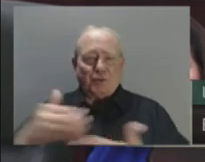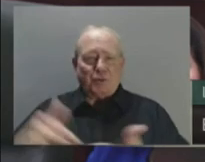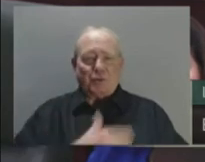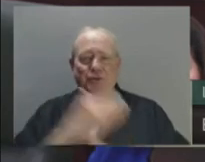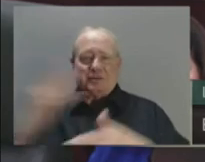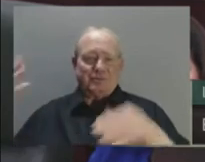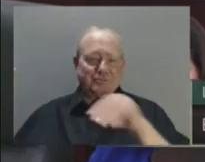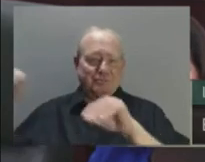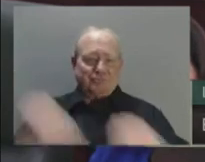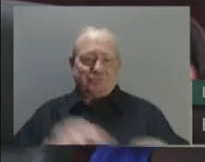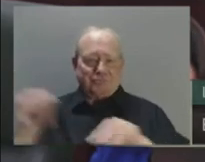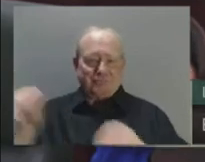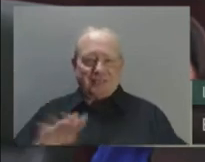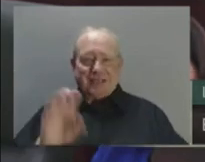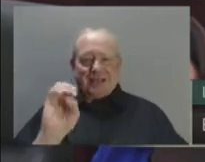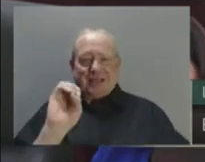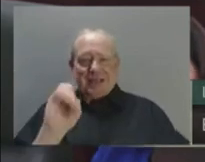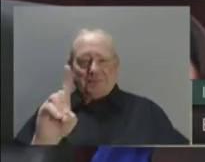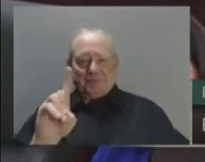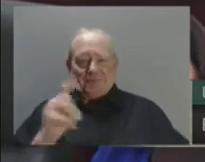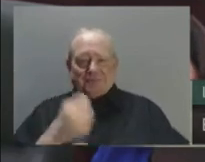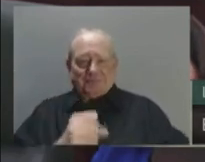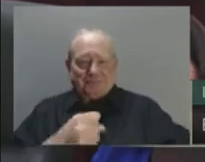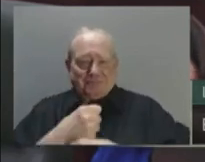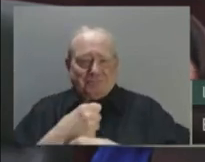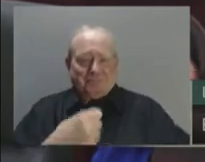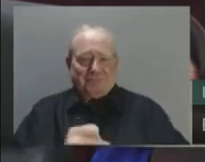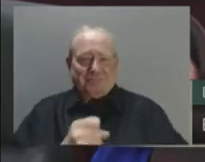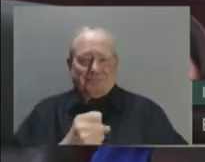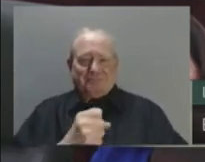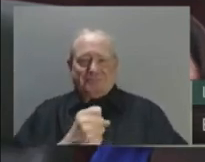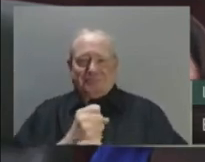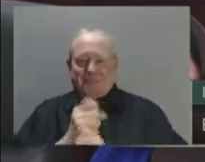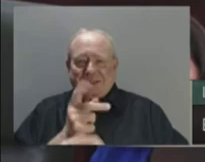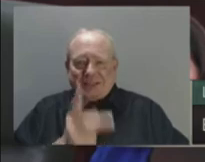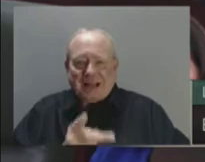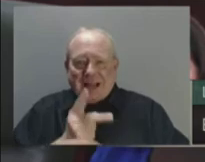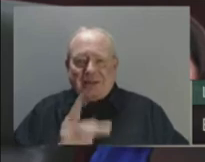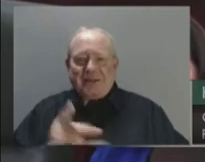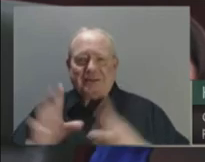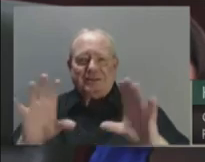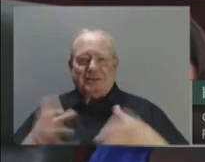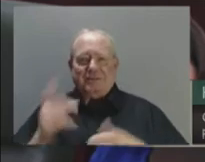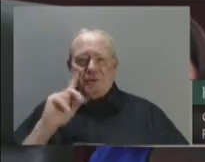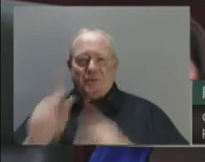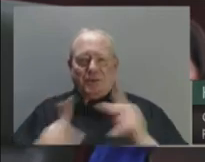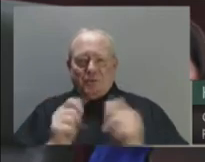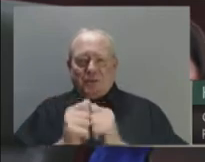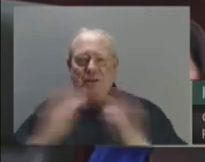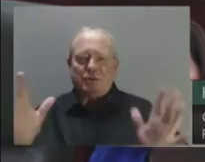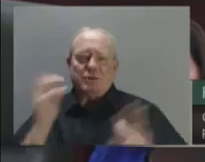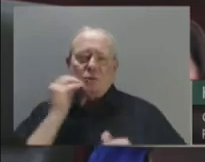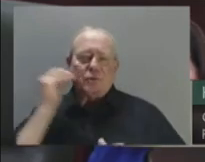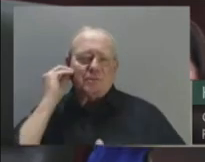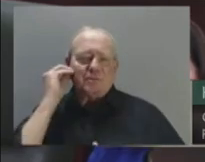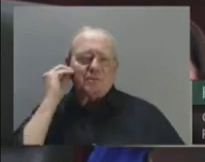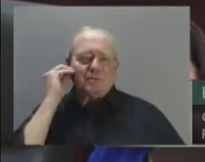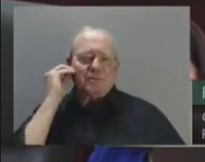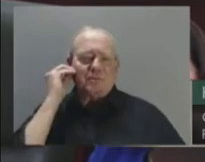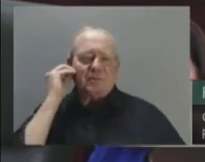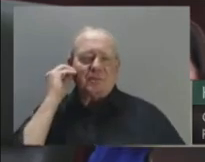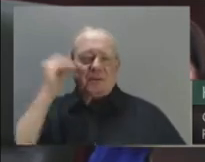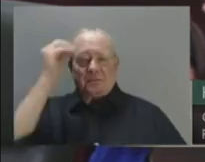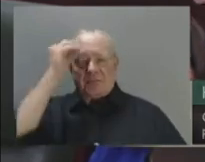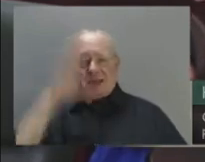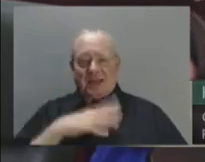homeless community. People like Tylan Hollingshead from my constituency in Sexsmith, who raised over $24,000 for the